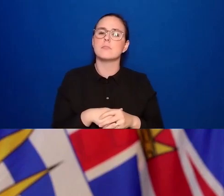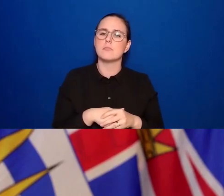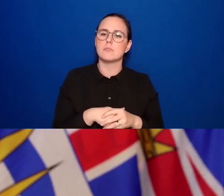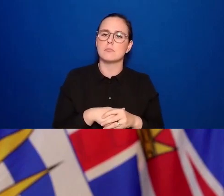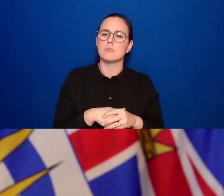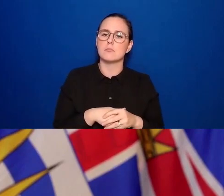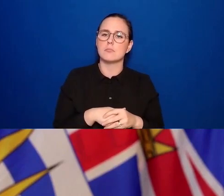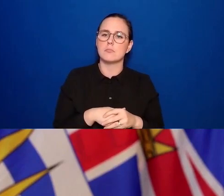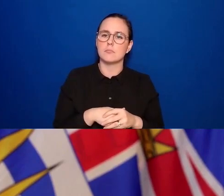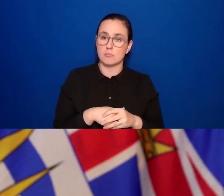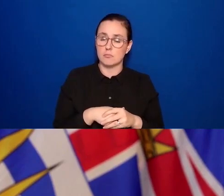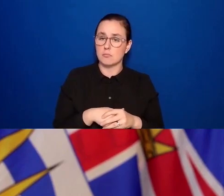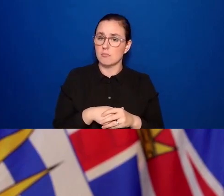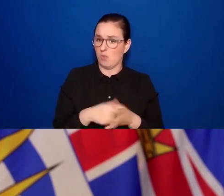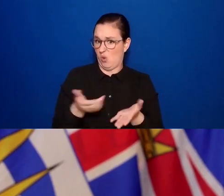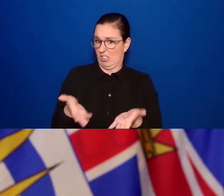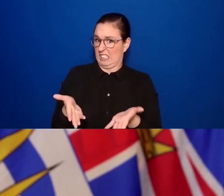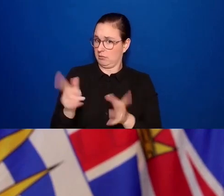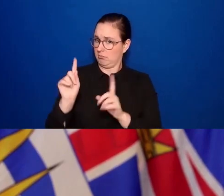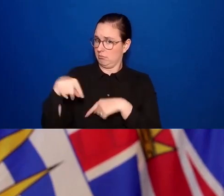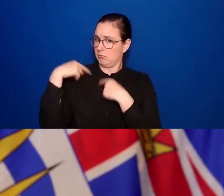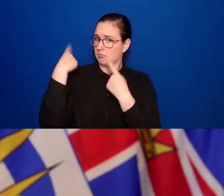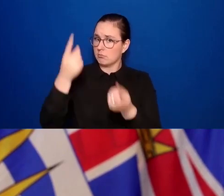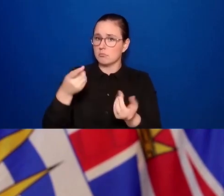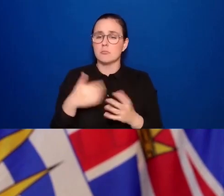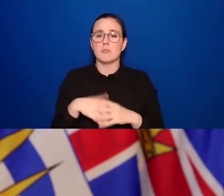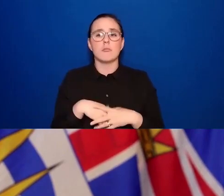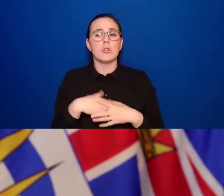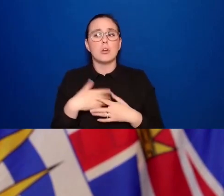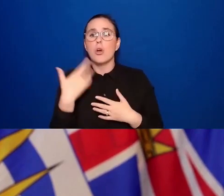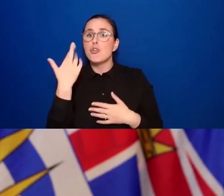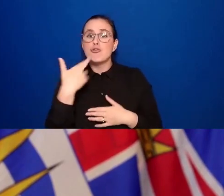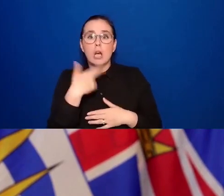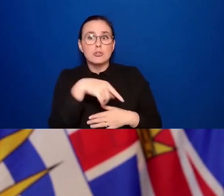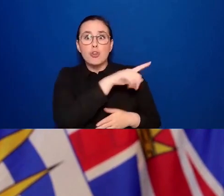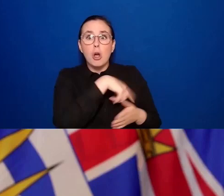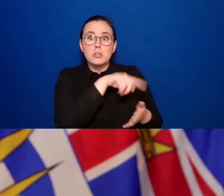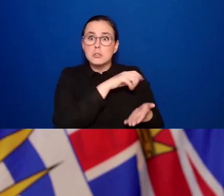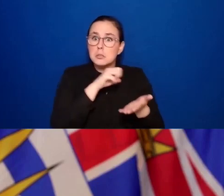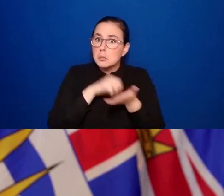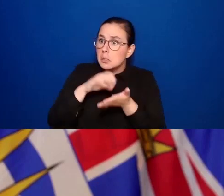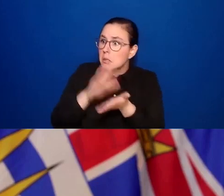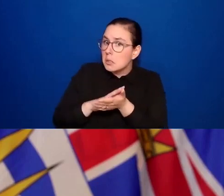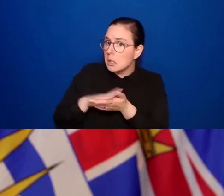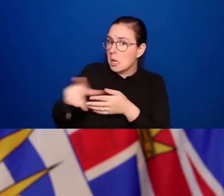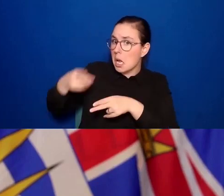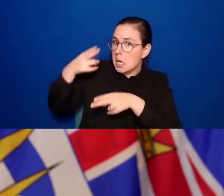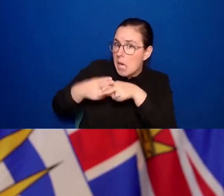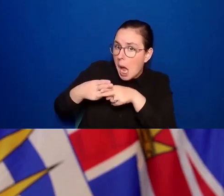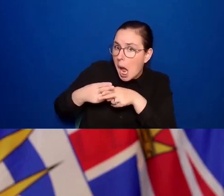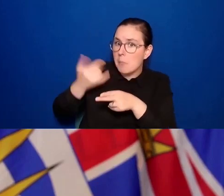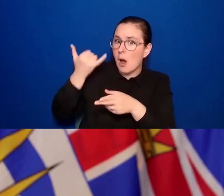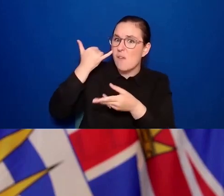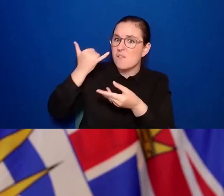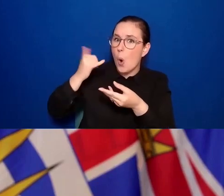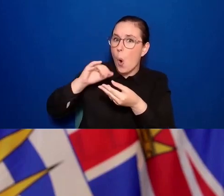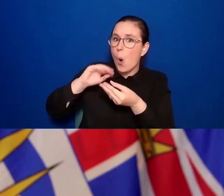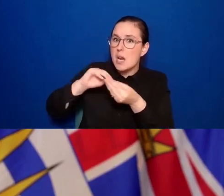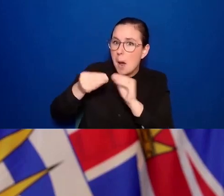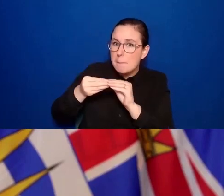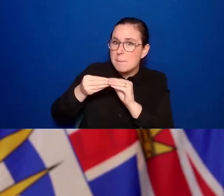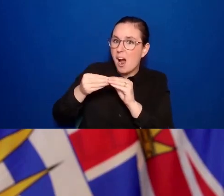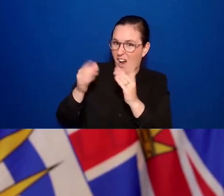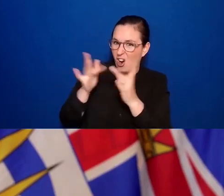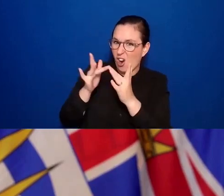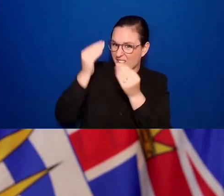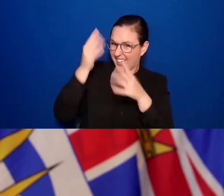down the person's name and contact information before they sit down. So it is going to be an added stress,